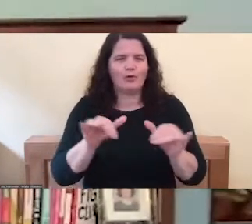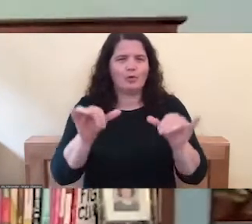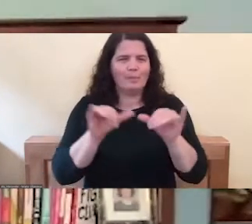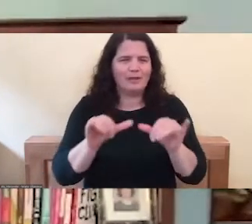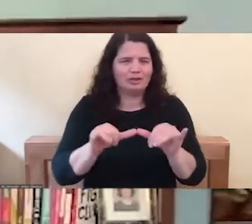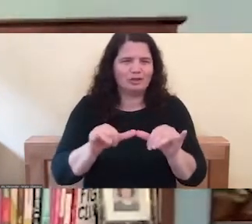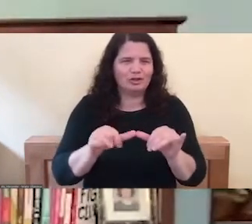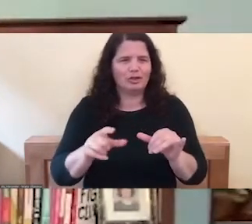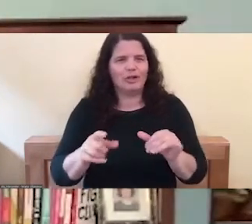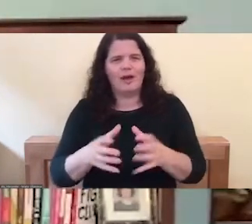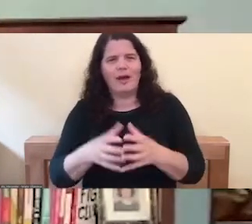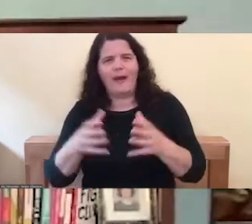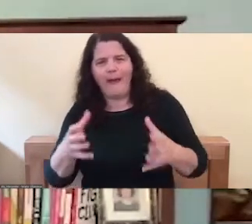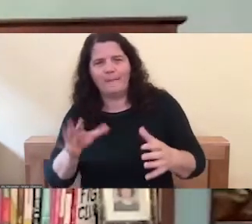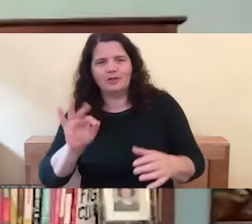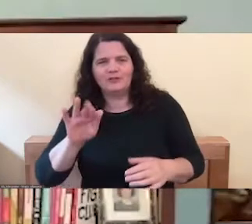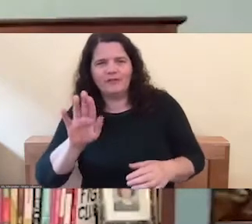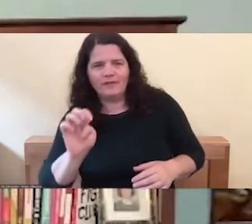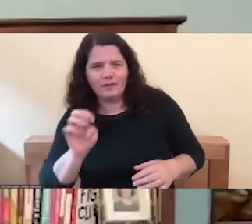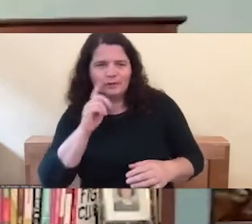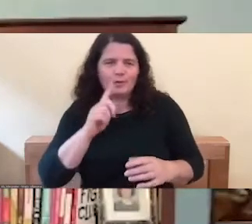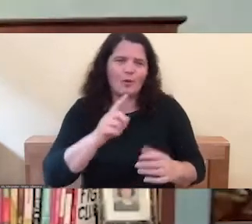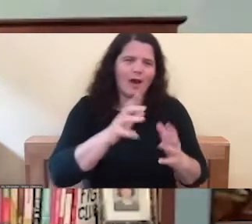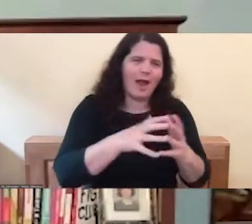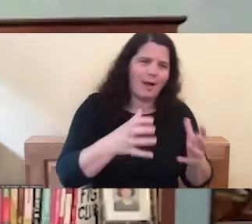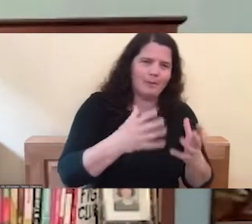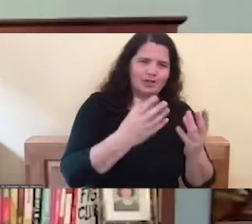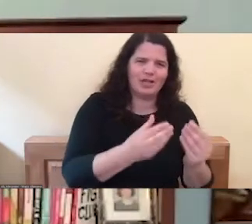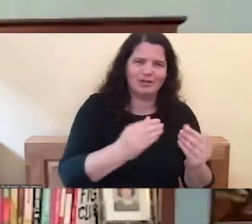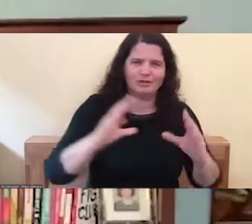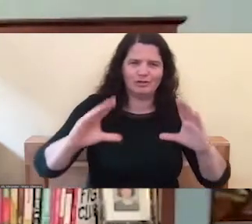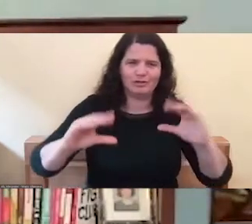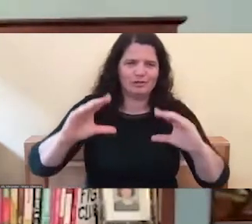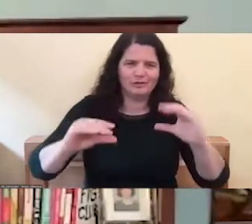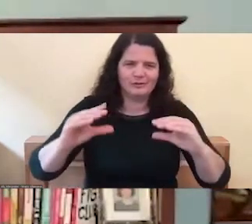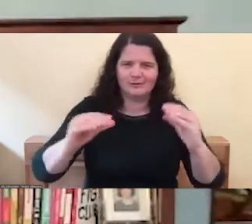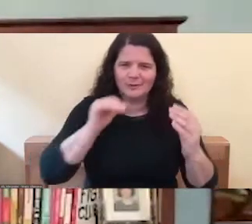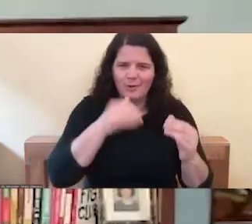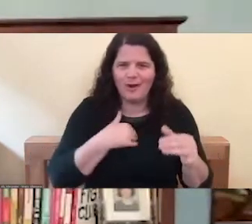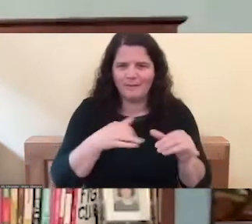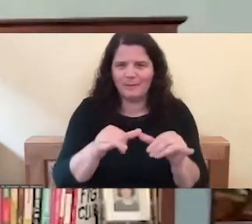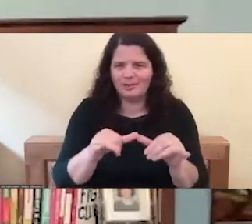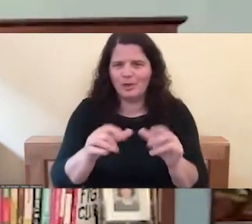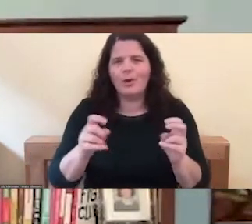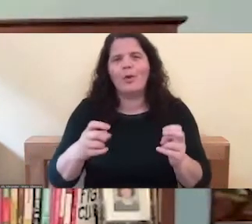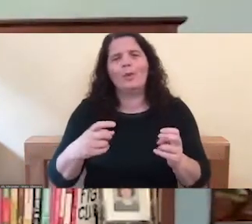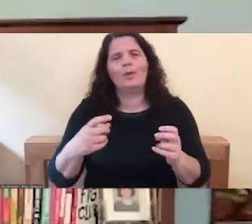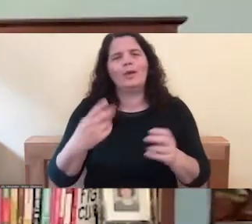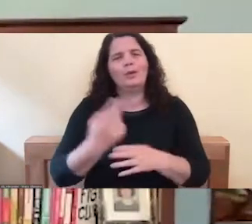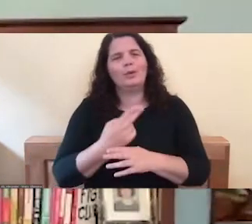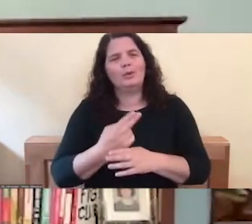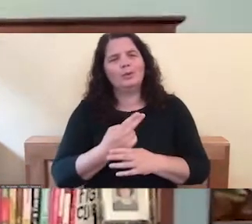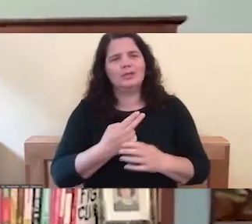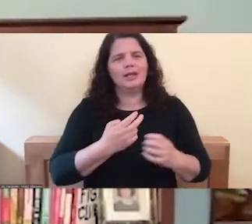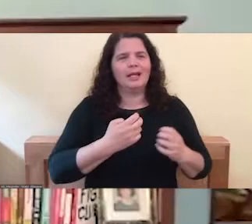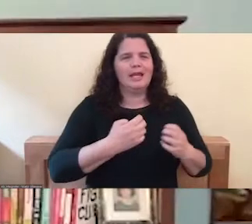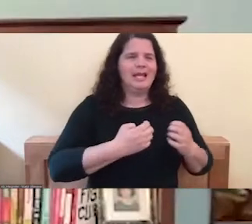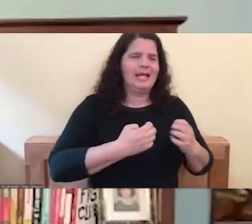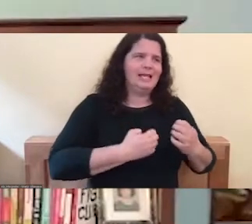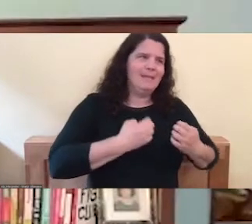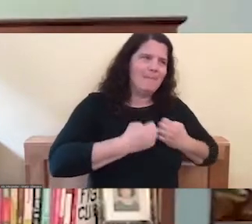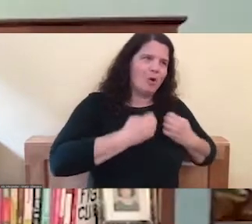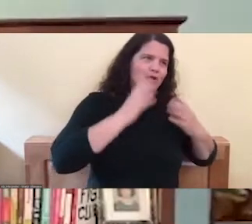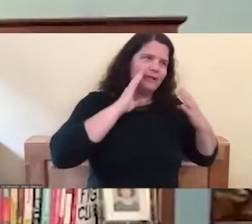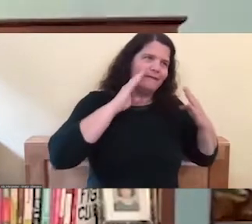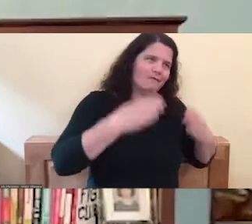-compassion versus tender self-compassion. There are, there are some proxy things like emotion focused coping versus problems focused coping